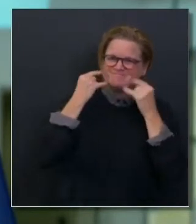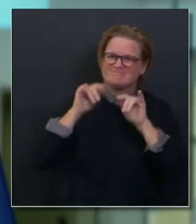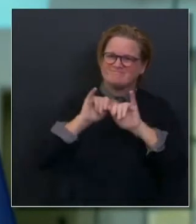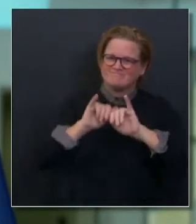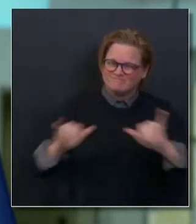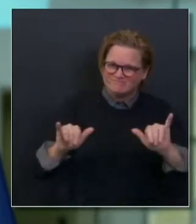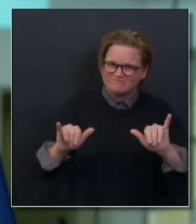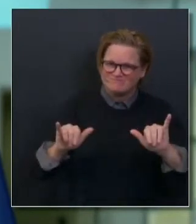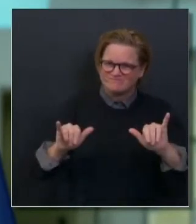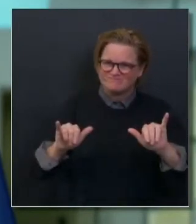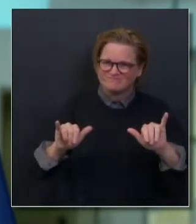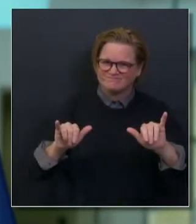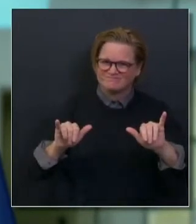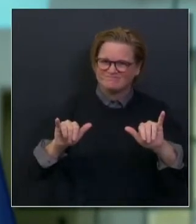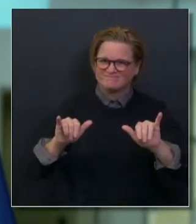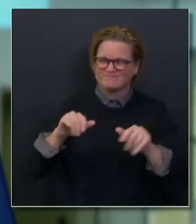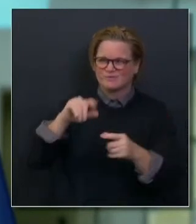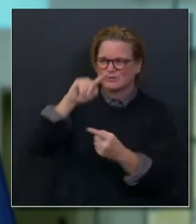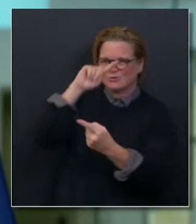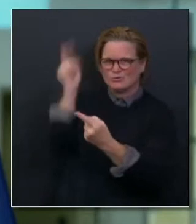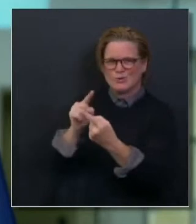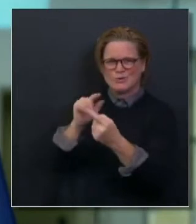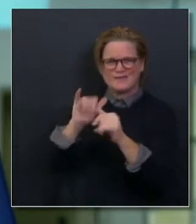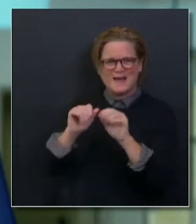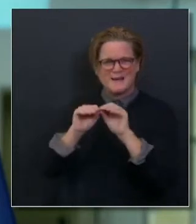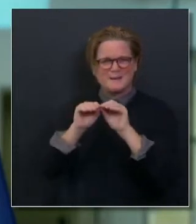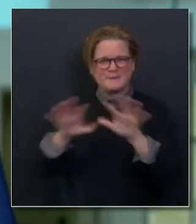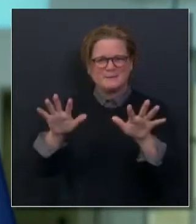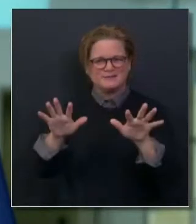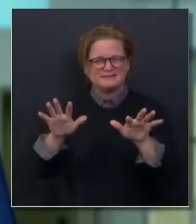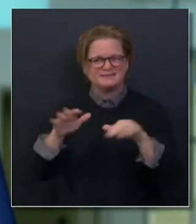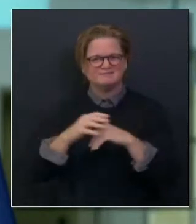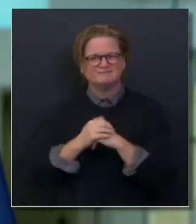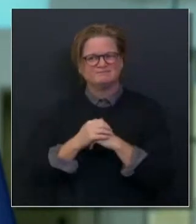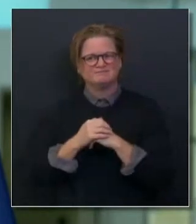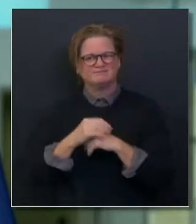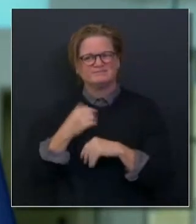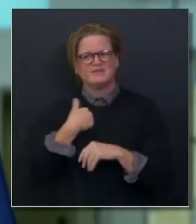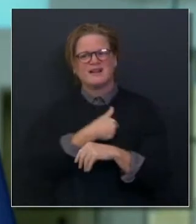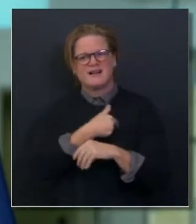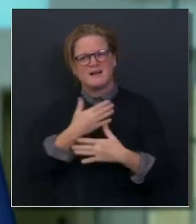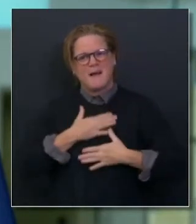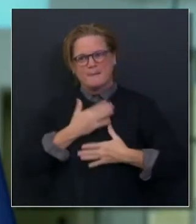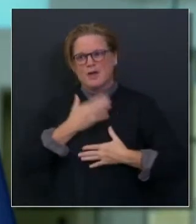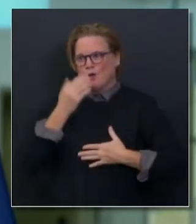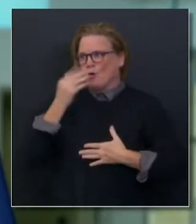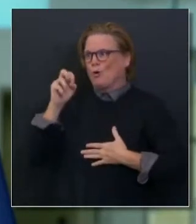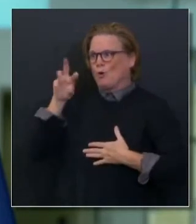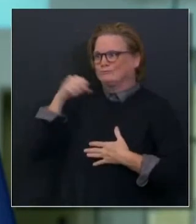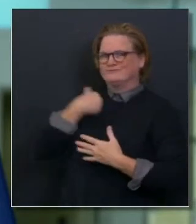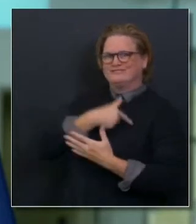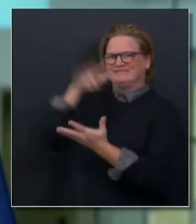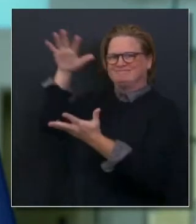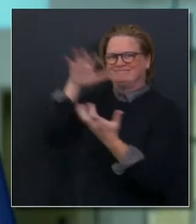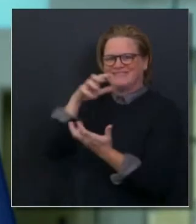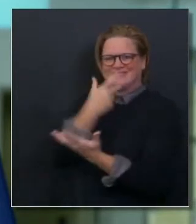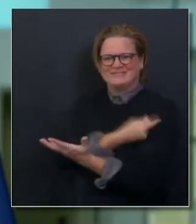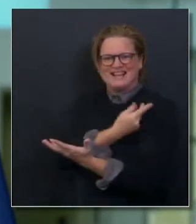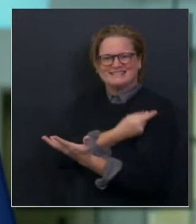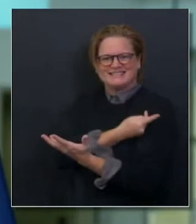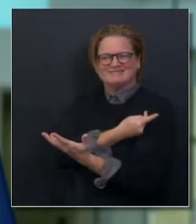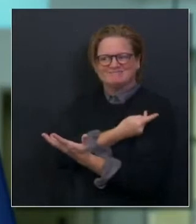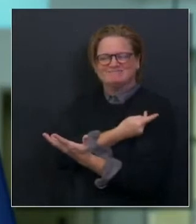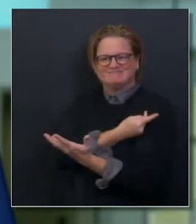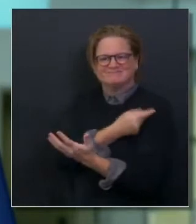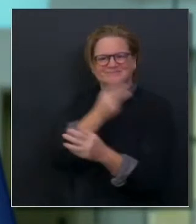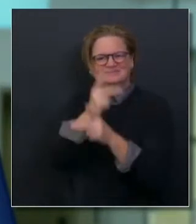the transmissions of this virus until we get those vaccines and good news on the vaccine front. And I hope you'll tune in as news is being made to